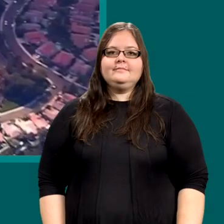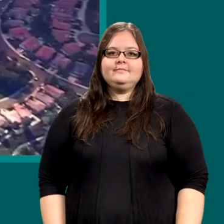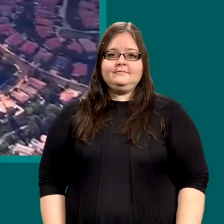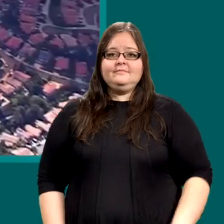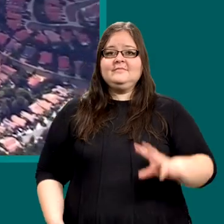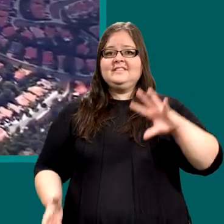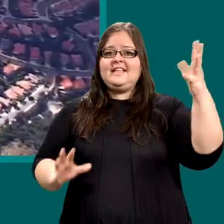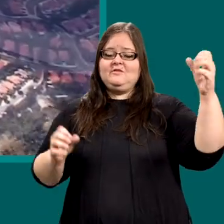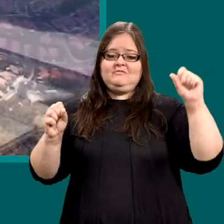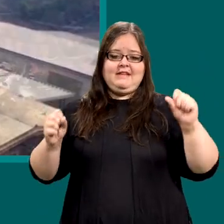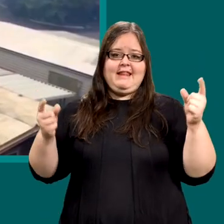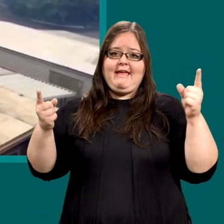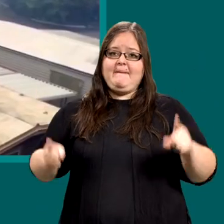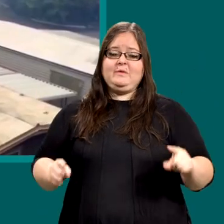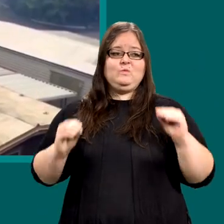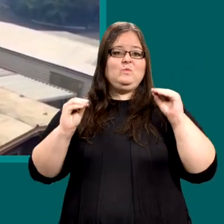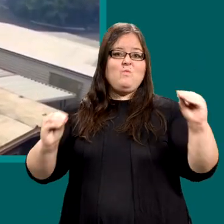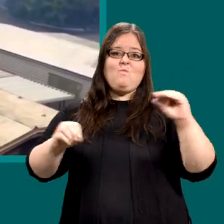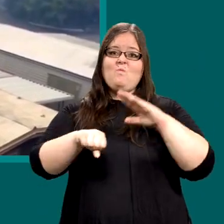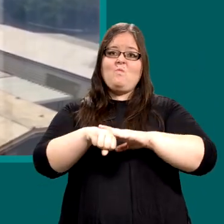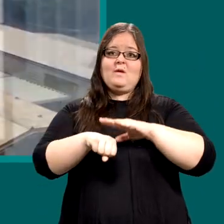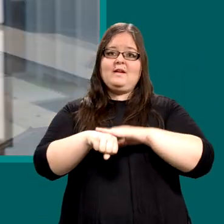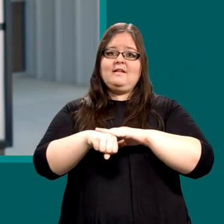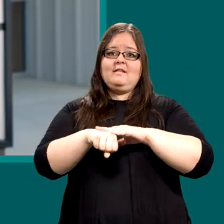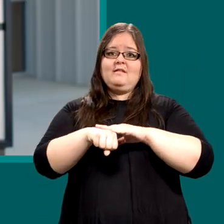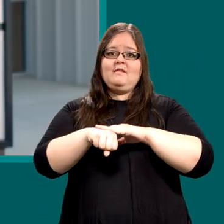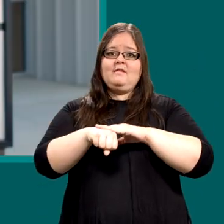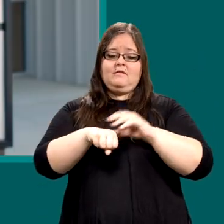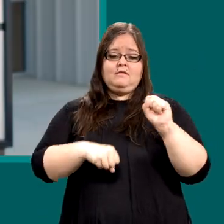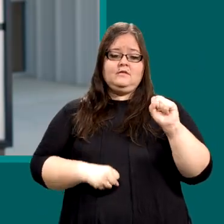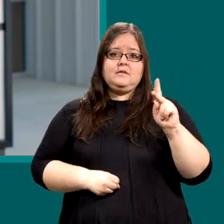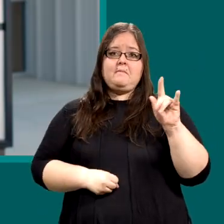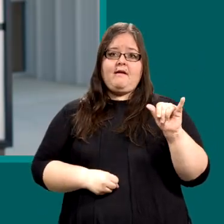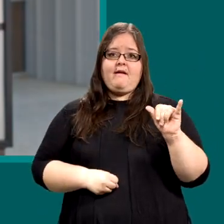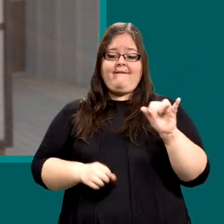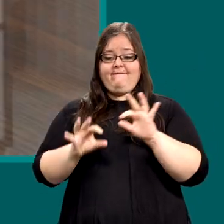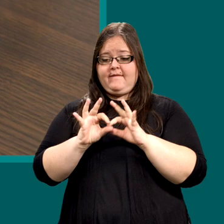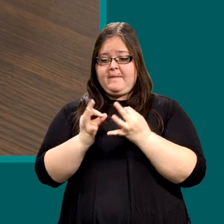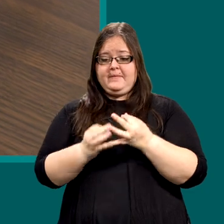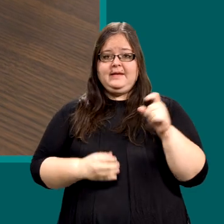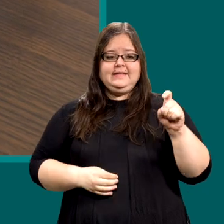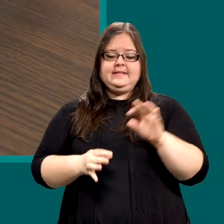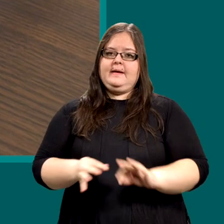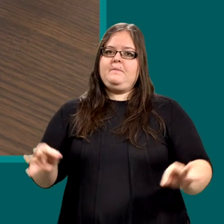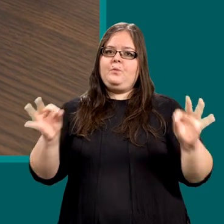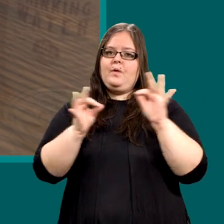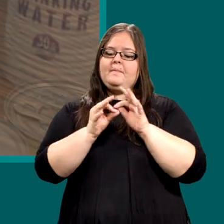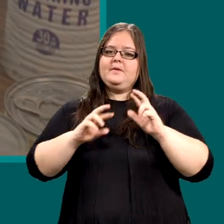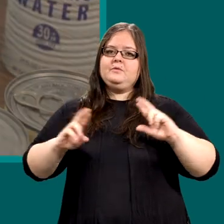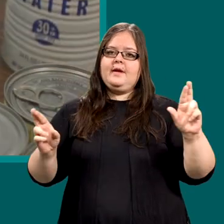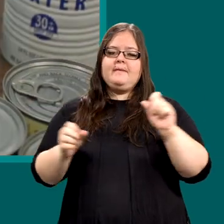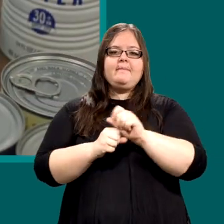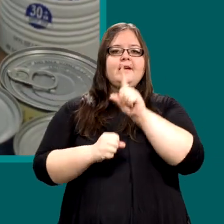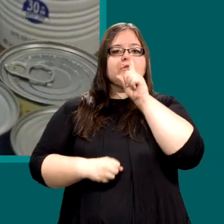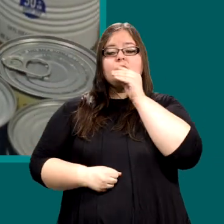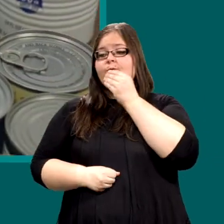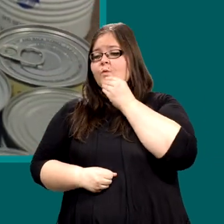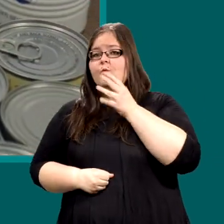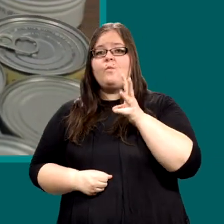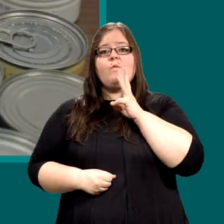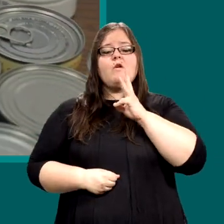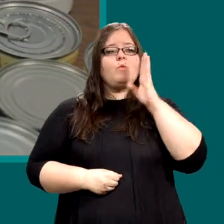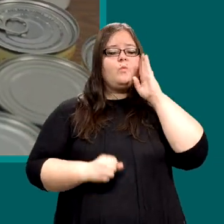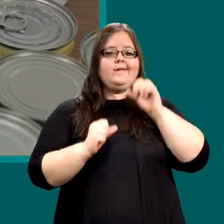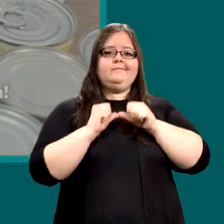Disasters can happen without warning. Having supplies your family needs is important. Make sure to have food and water that will